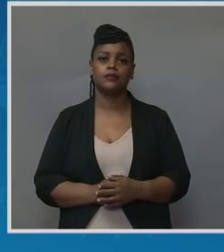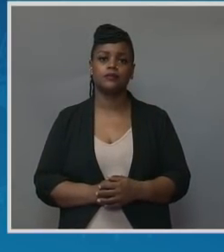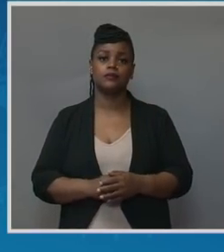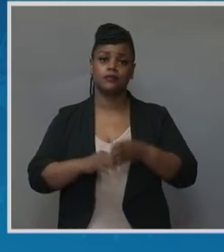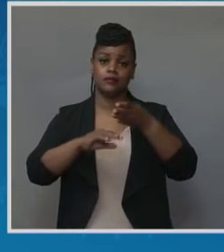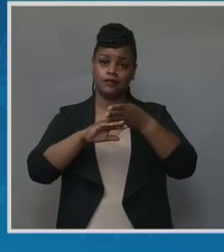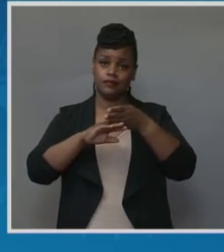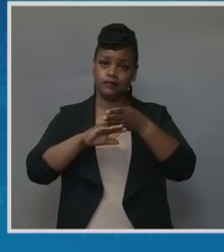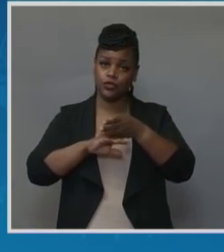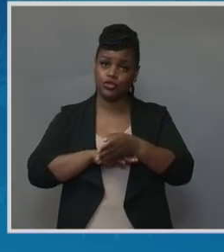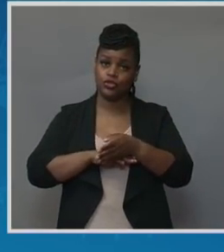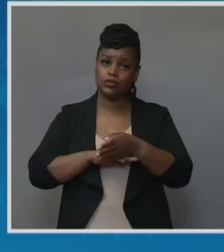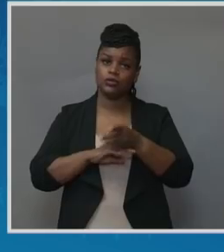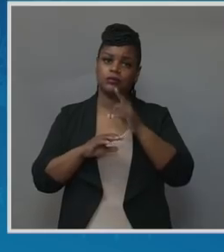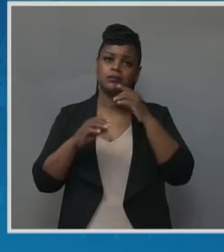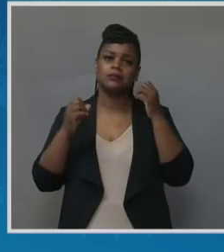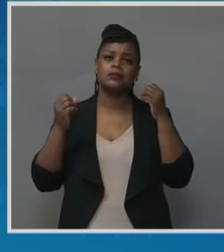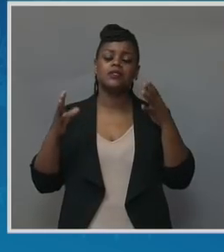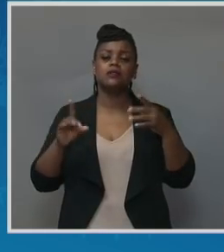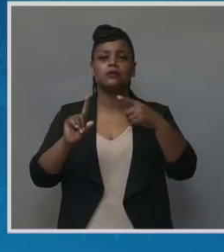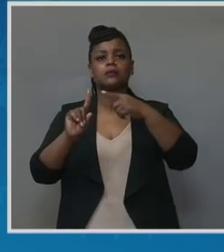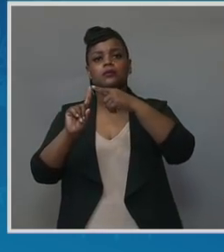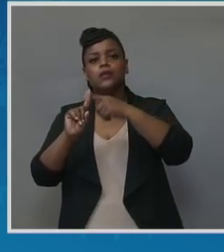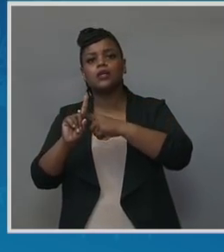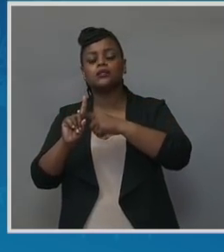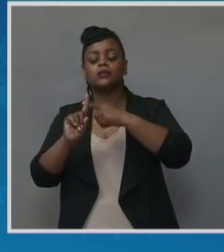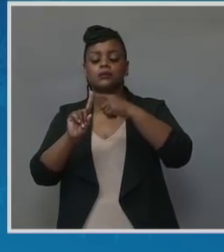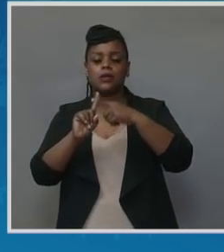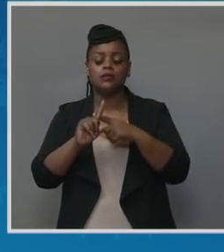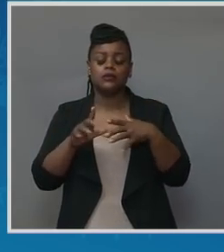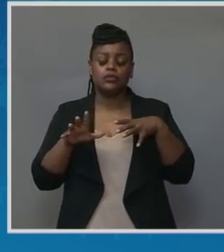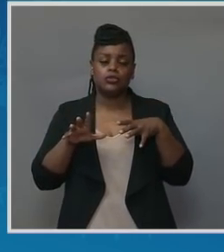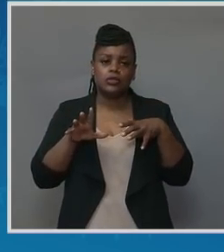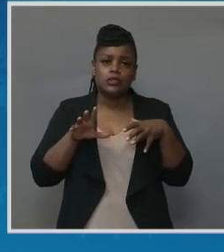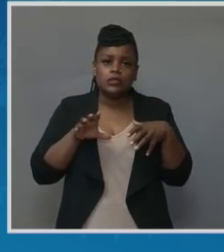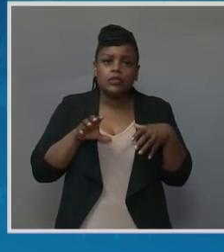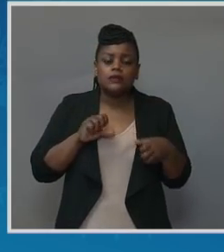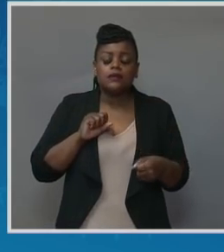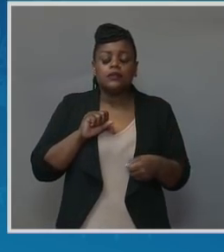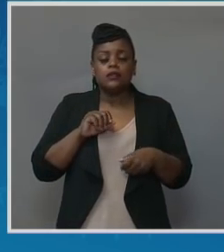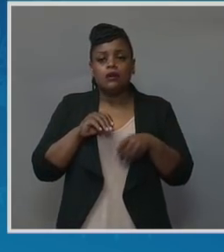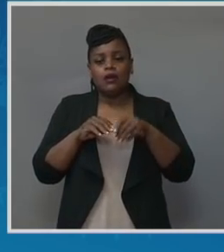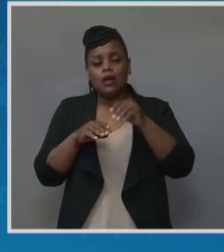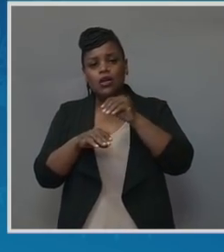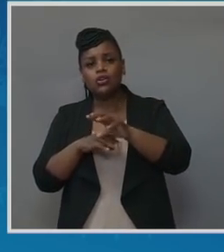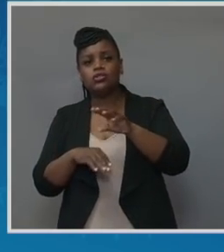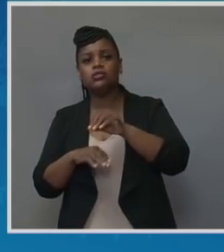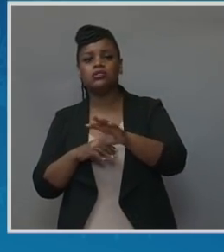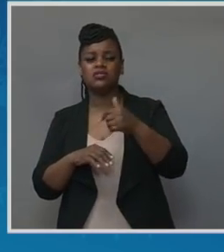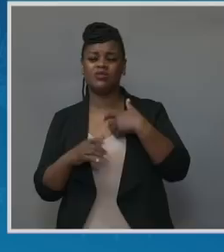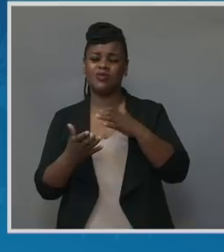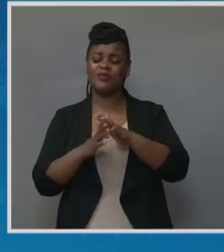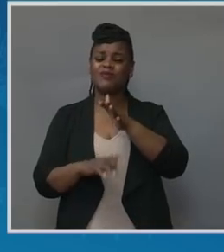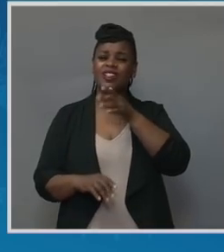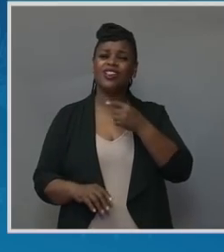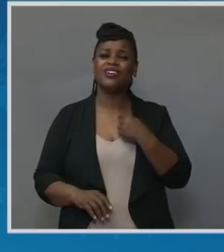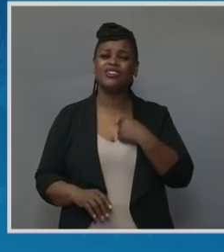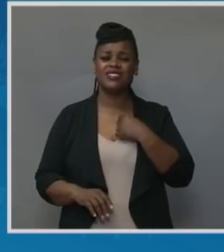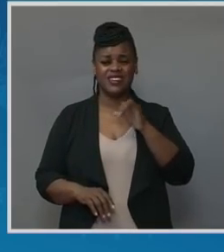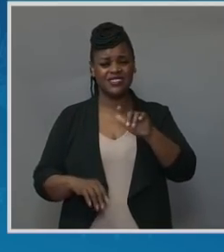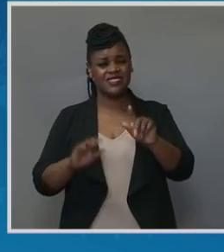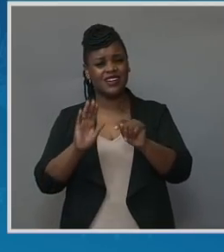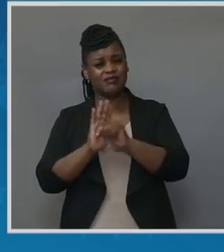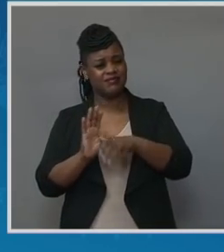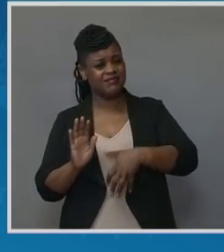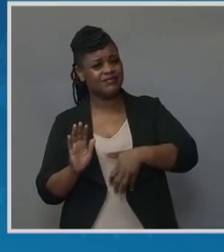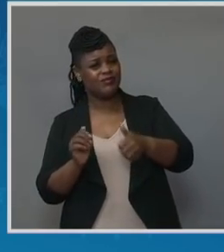After many months of grieving and therapy, I tried again because I knew I wanted to become a mother. This time, I got pregnant with a little